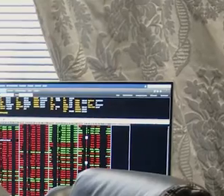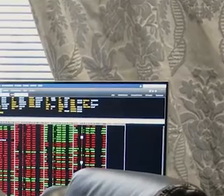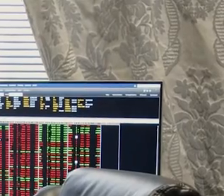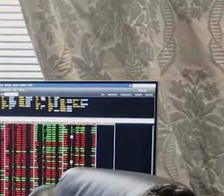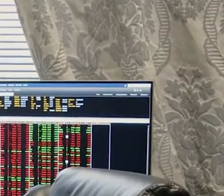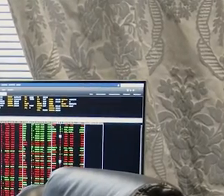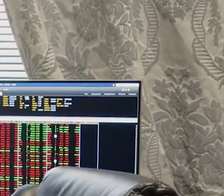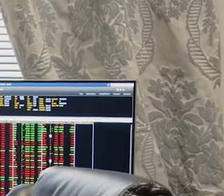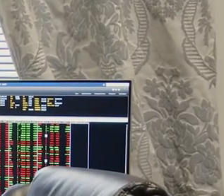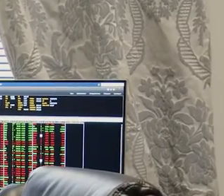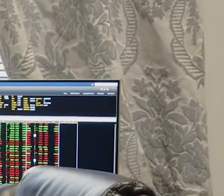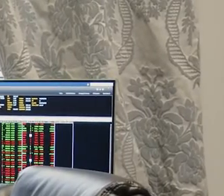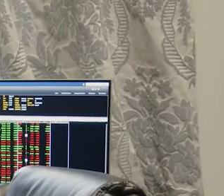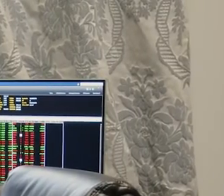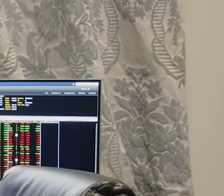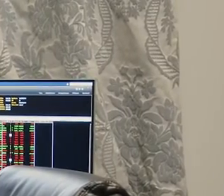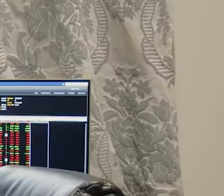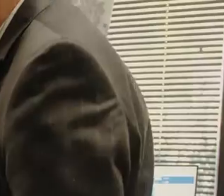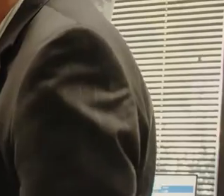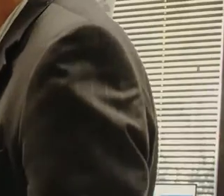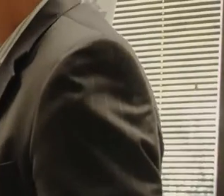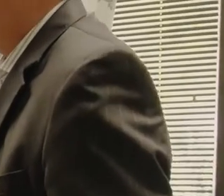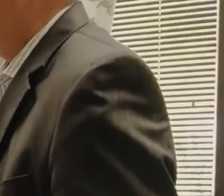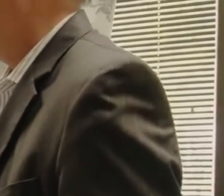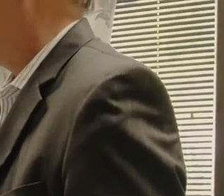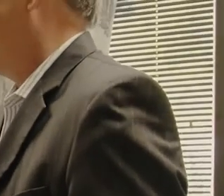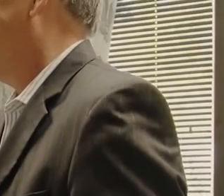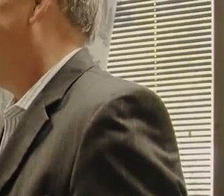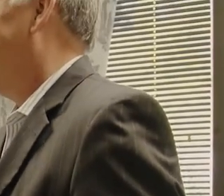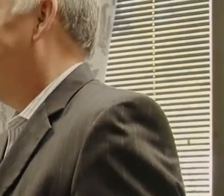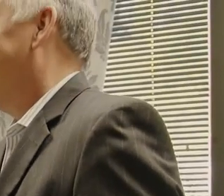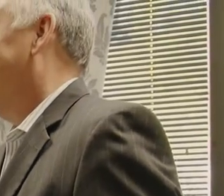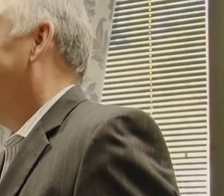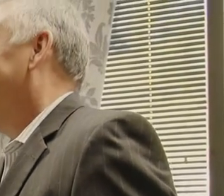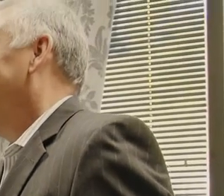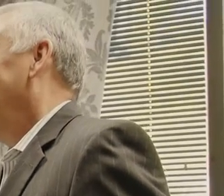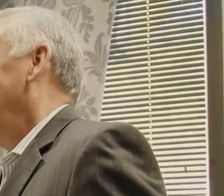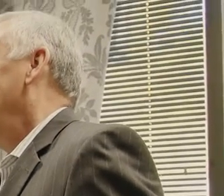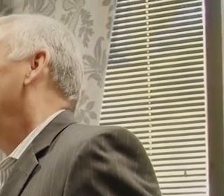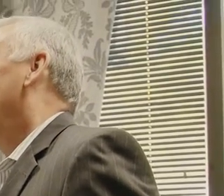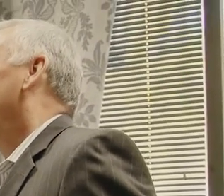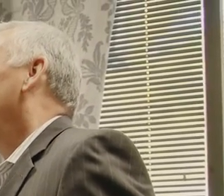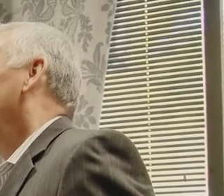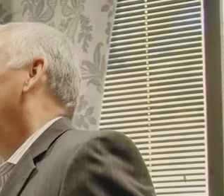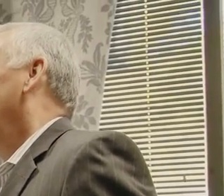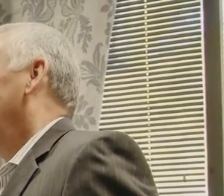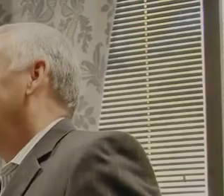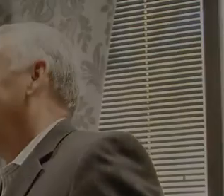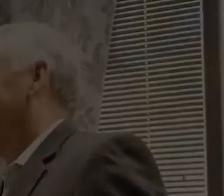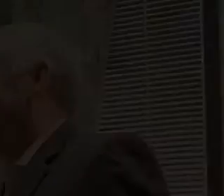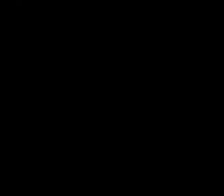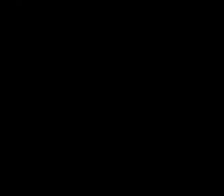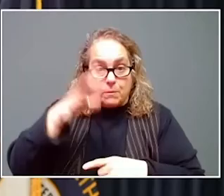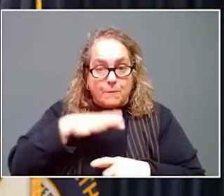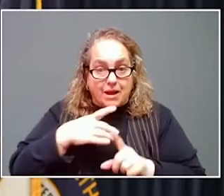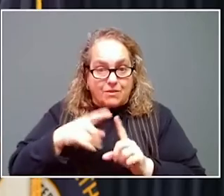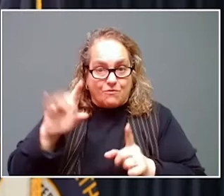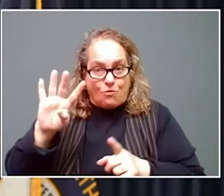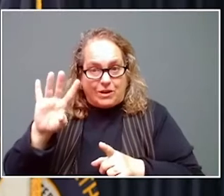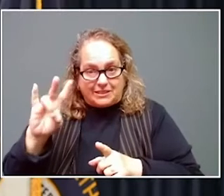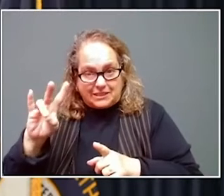a game plan tailored to you. Call Reed at 432-0777 at Pikeville, Kentucky to learn more.